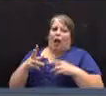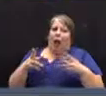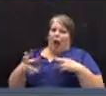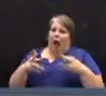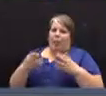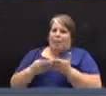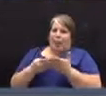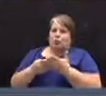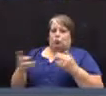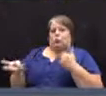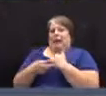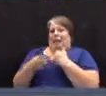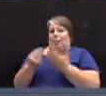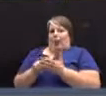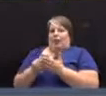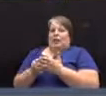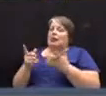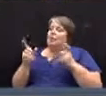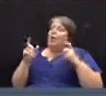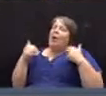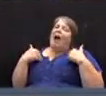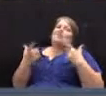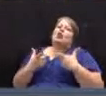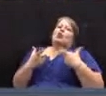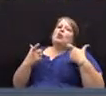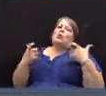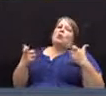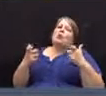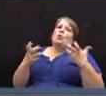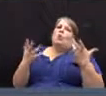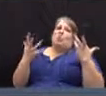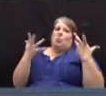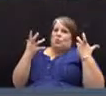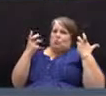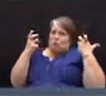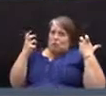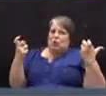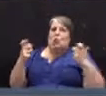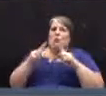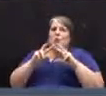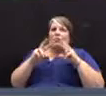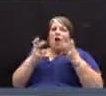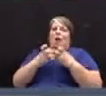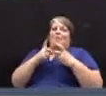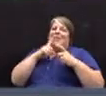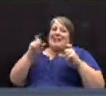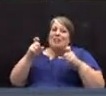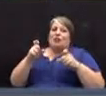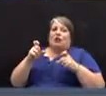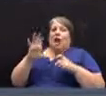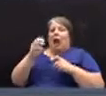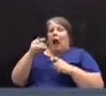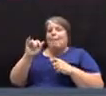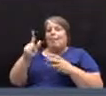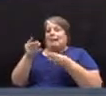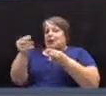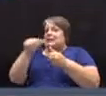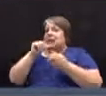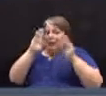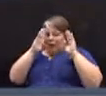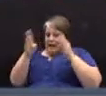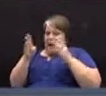in order to save money. So we've got huge volumes of necessary capital expenses that aren't being tended to